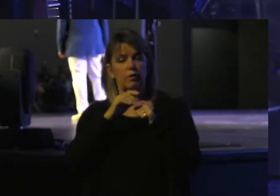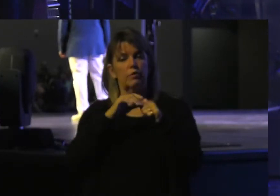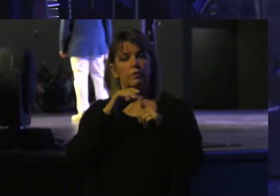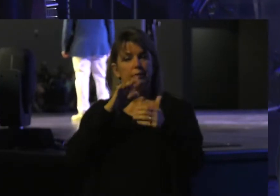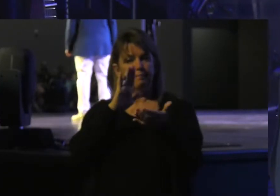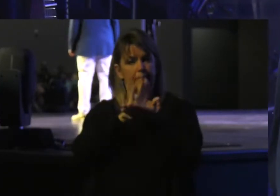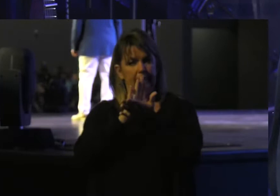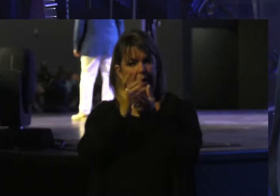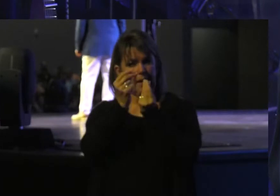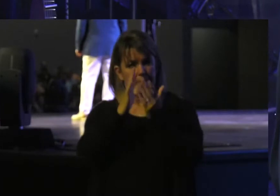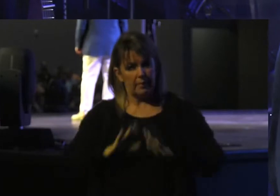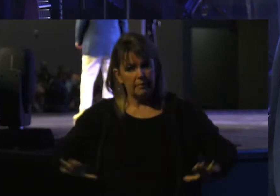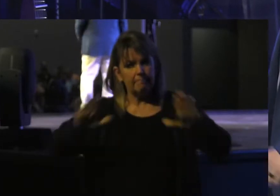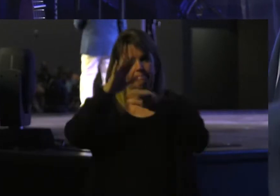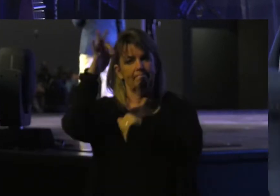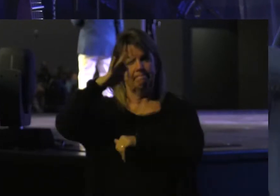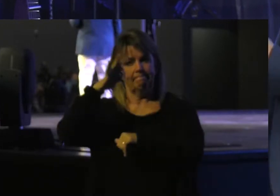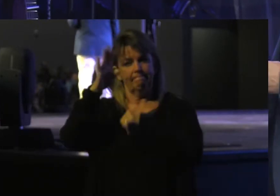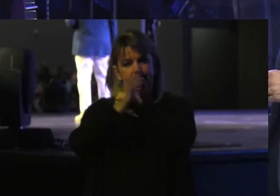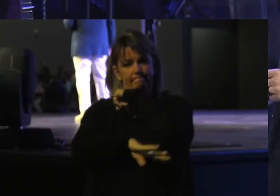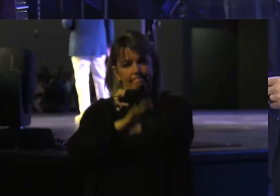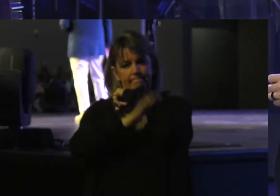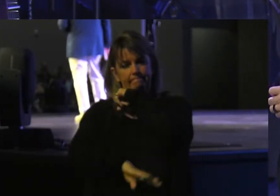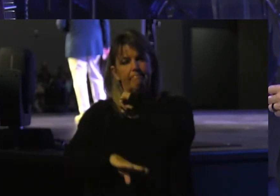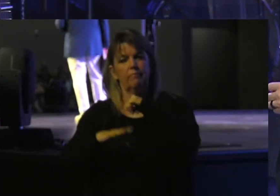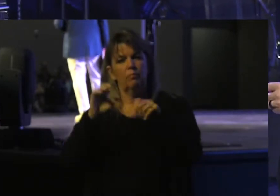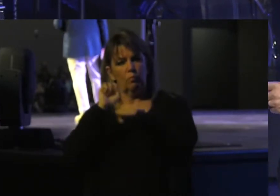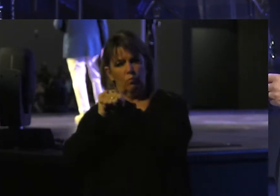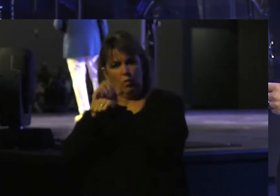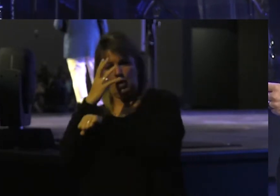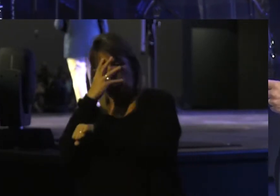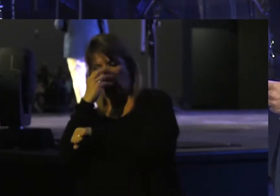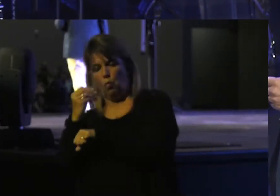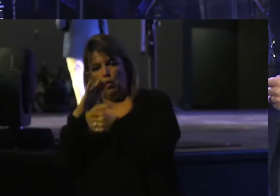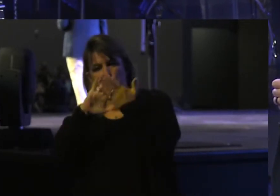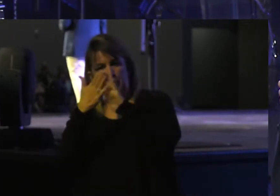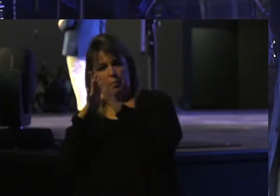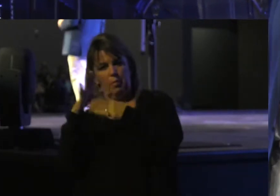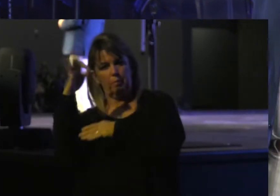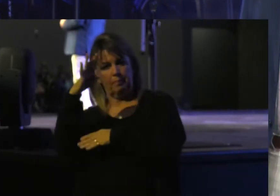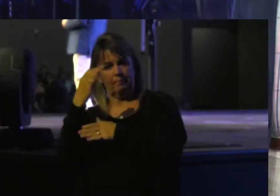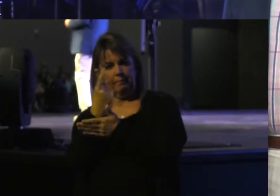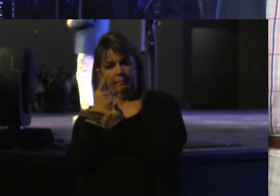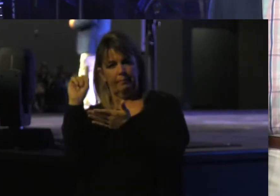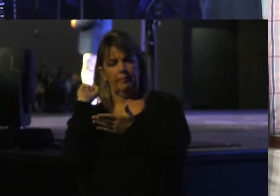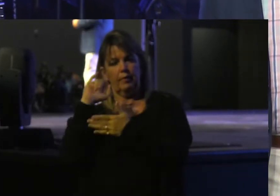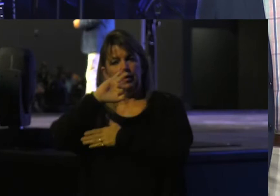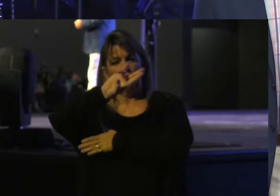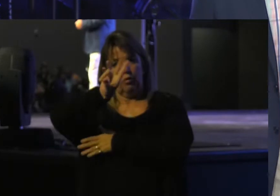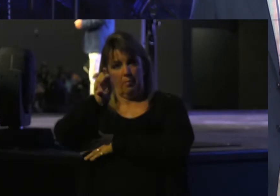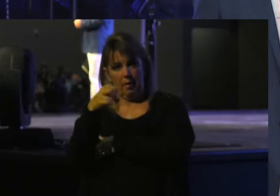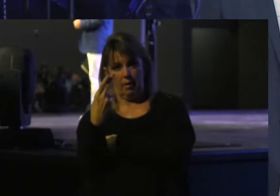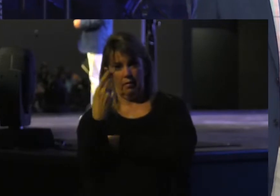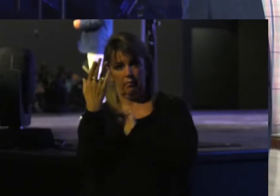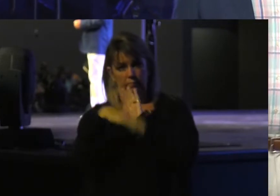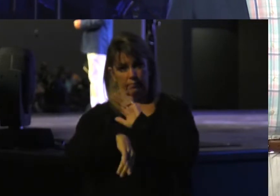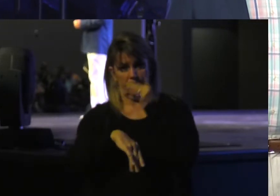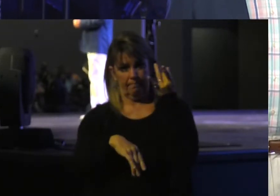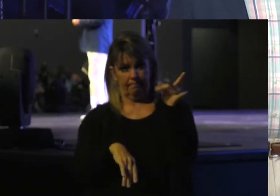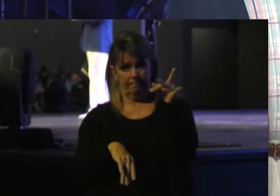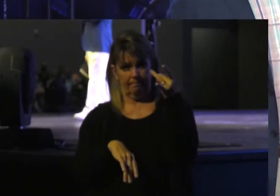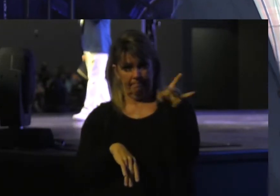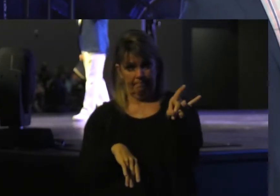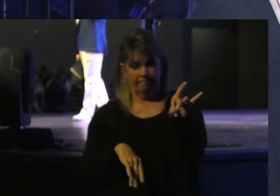fall, as he goes down to begin the work in the Woodruff community, preached last week out of the book of Jeremiah chapter 18.